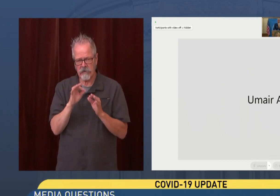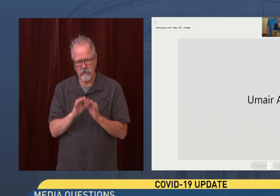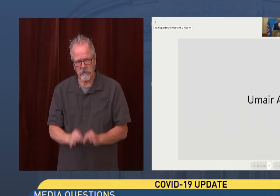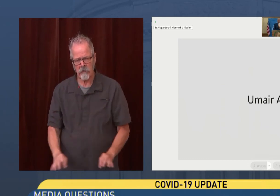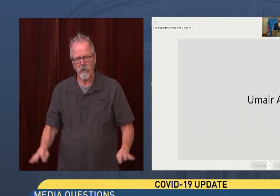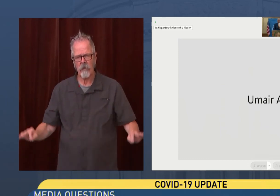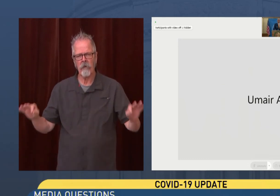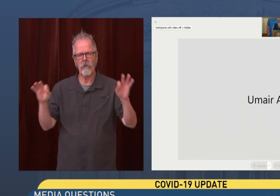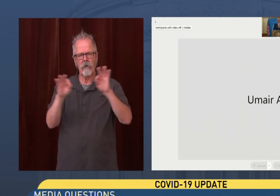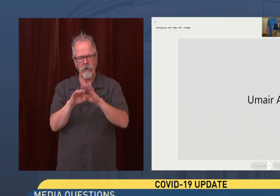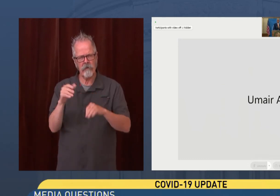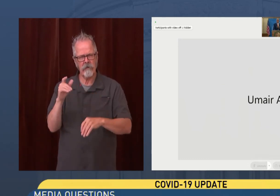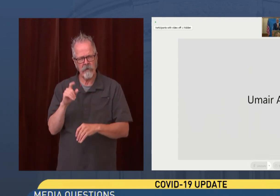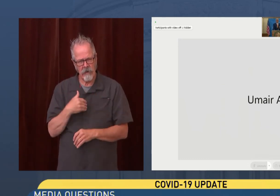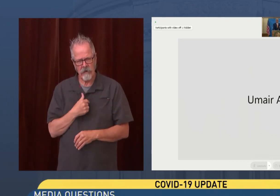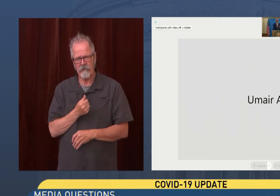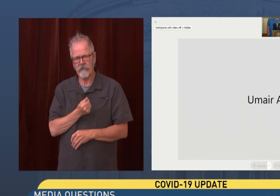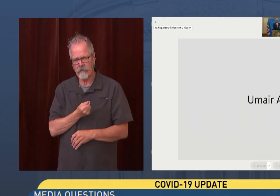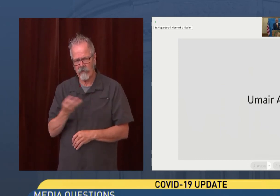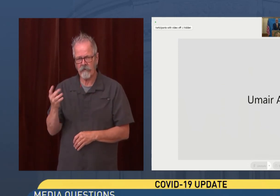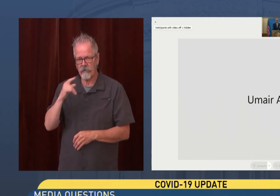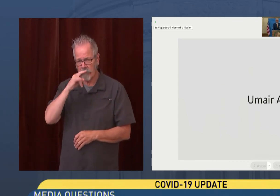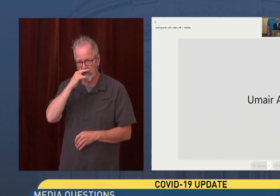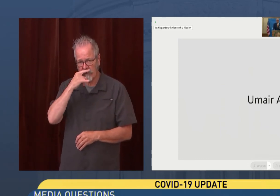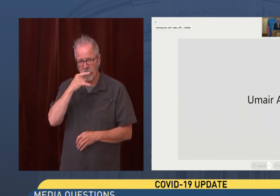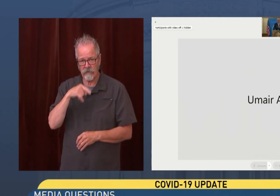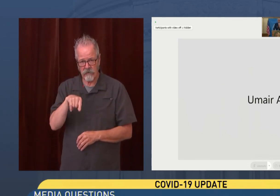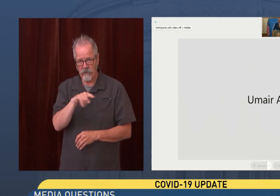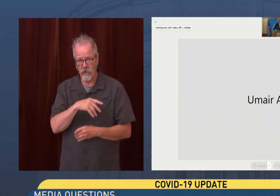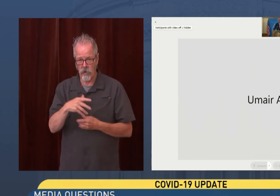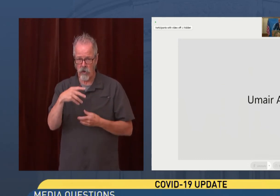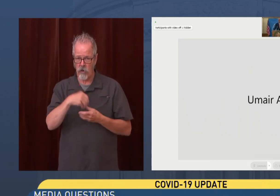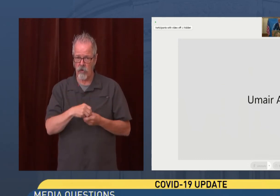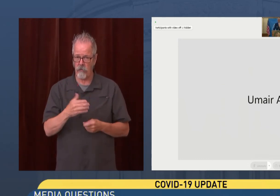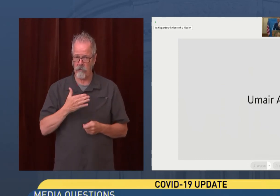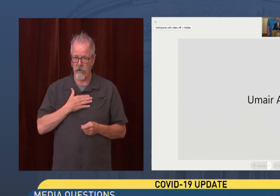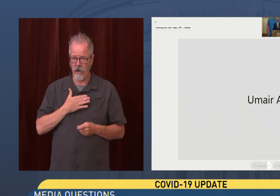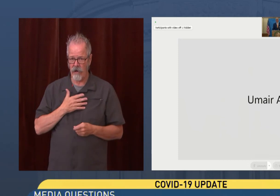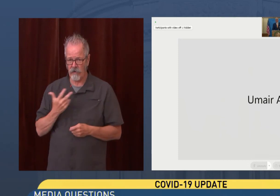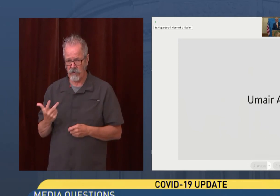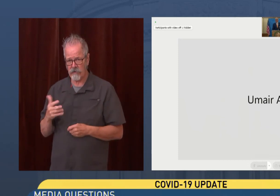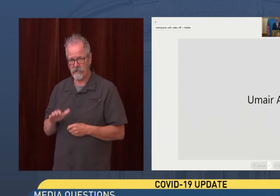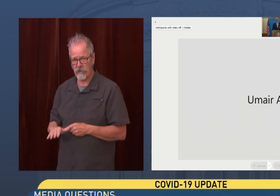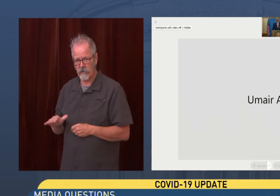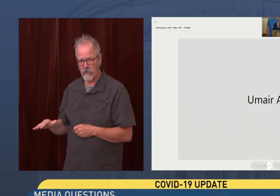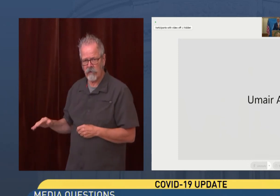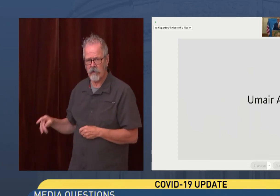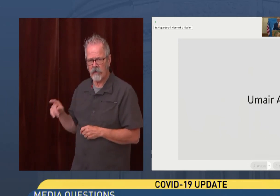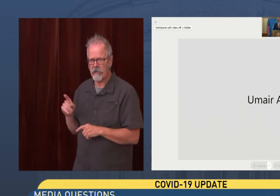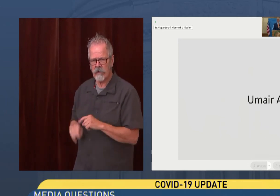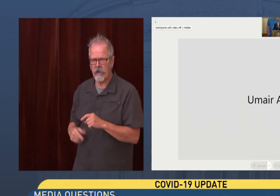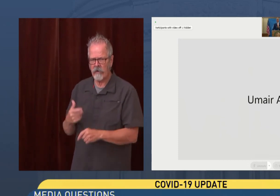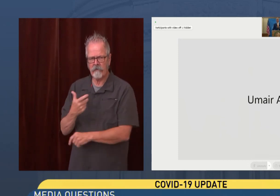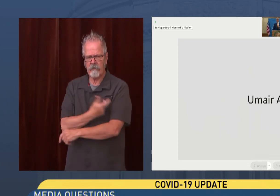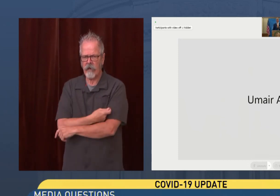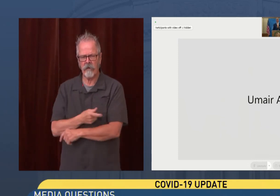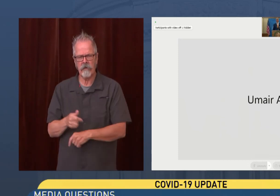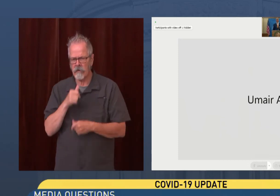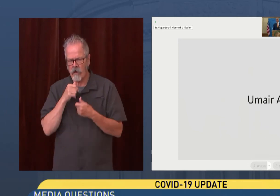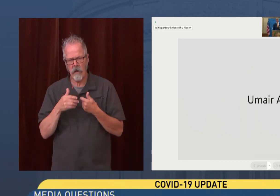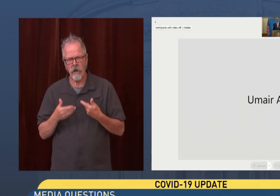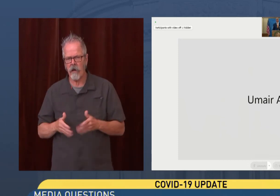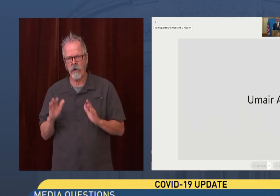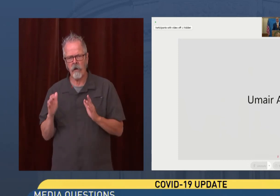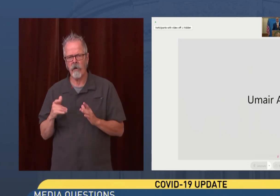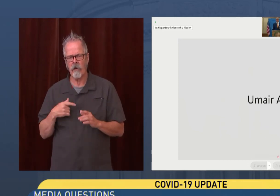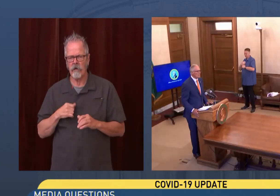remain a number of kids, including my three, who are just ineligible. And therefore, we have to figure out ways to protect our